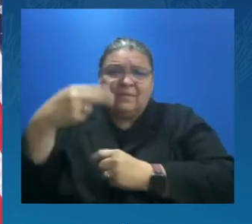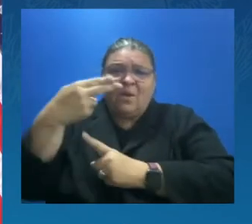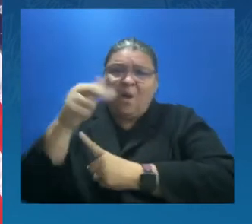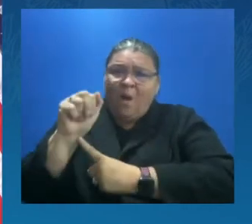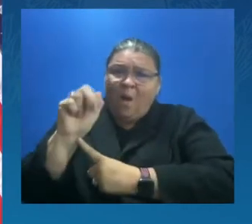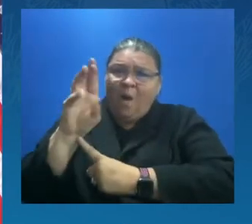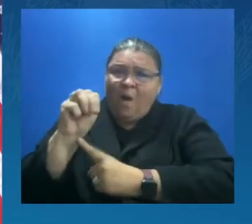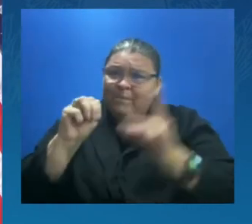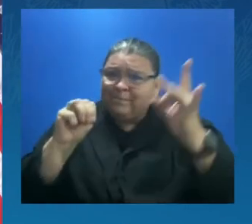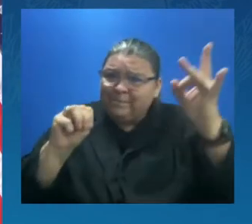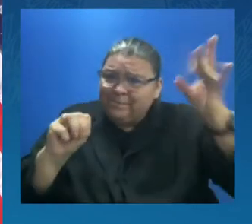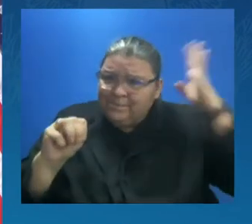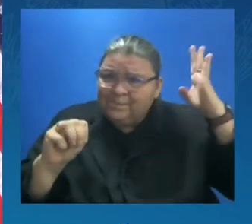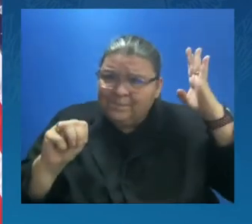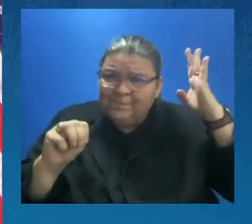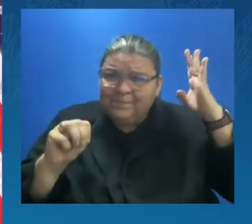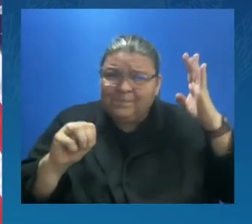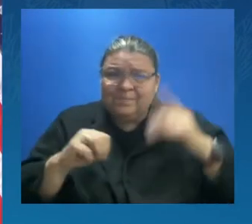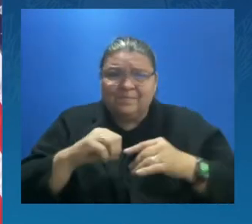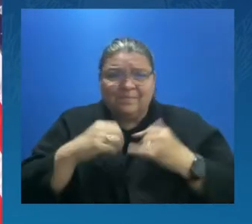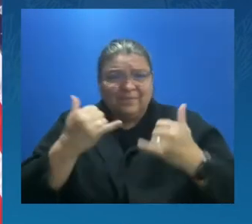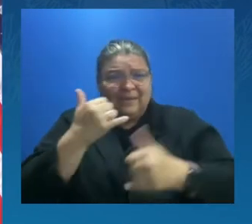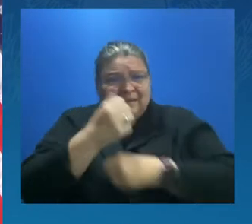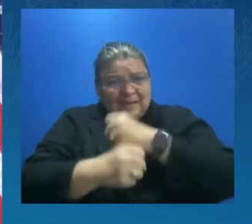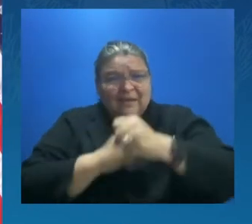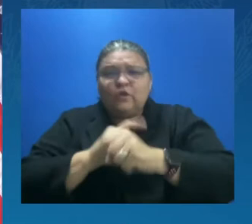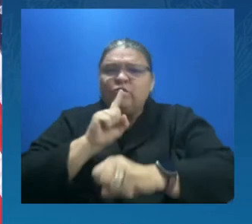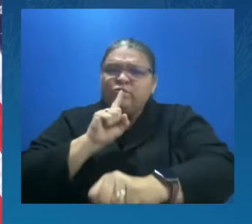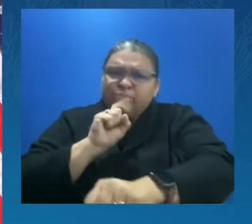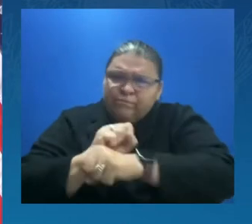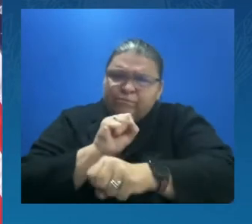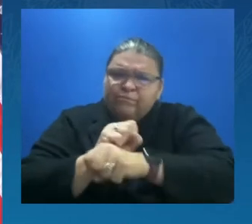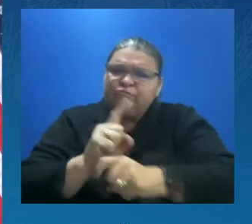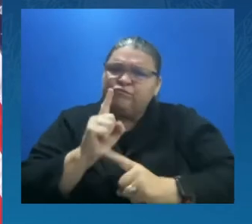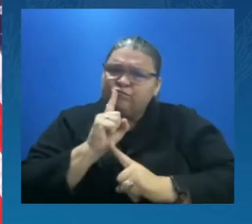real. And we are witnessing it in real time.